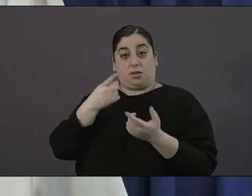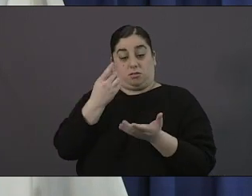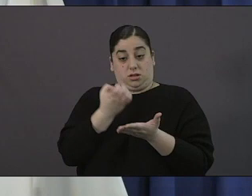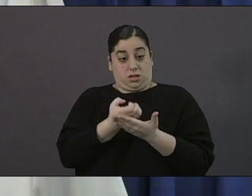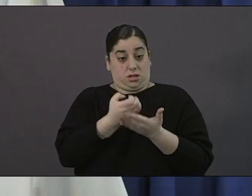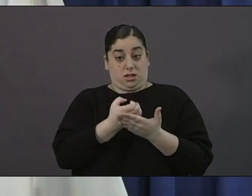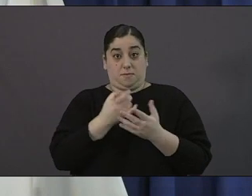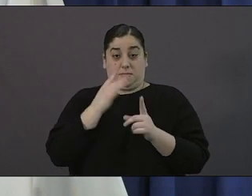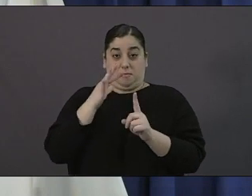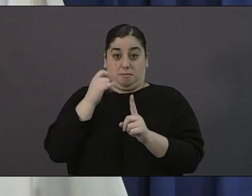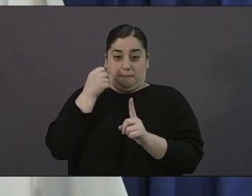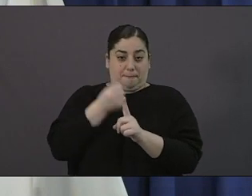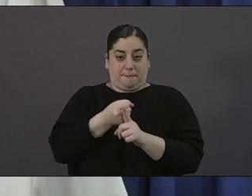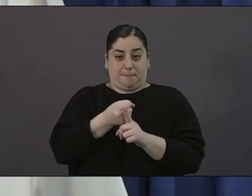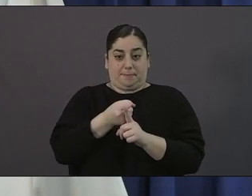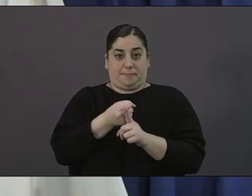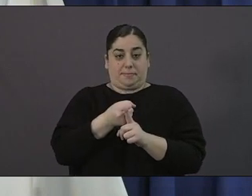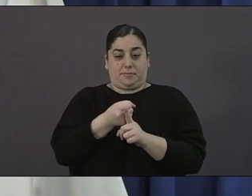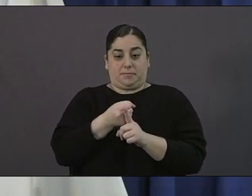that